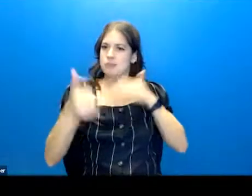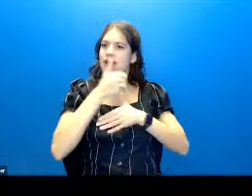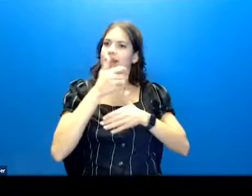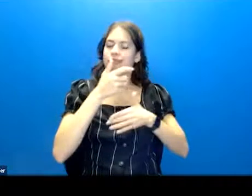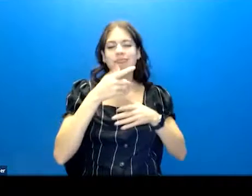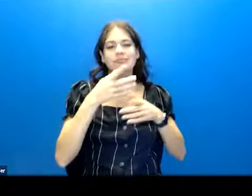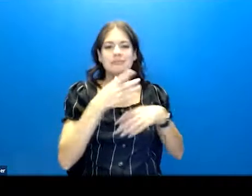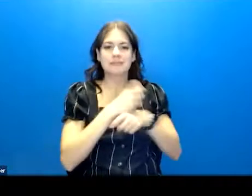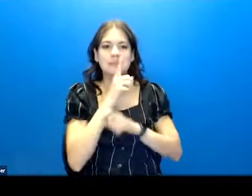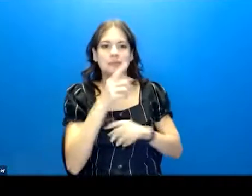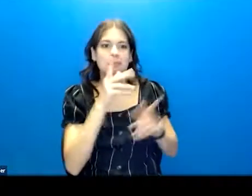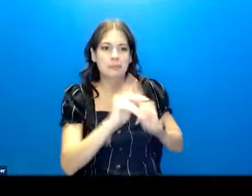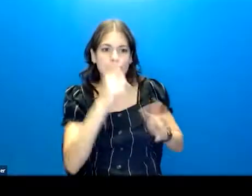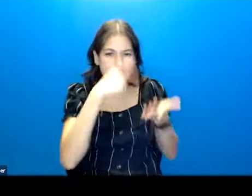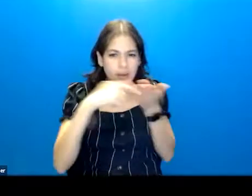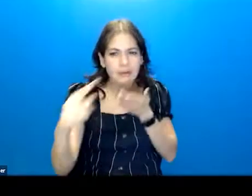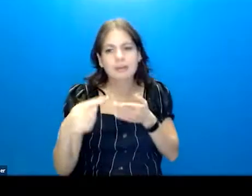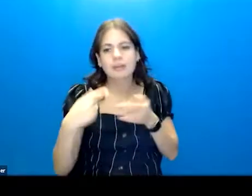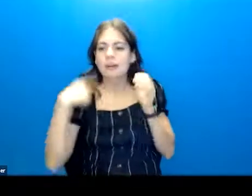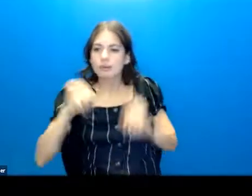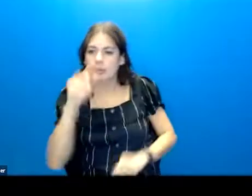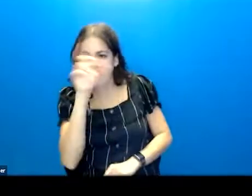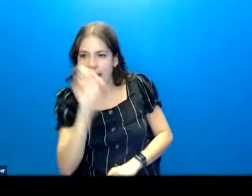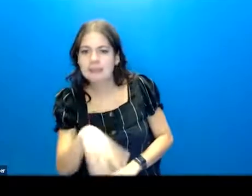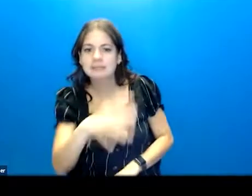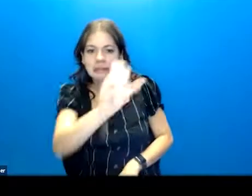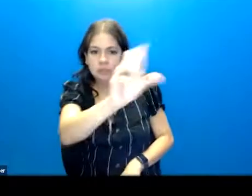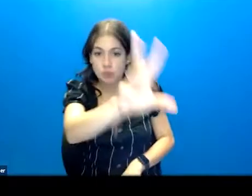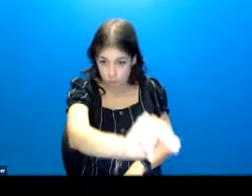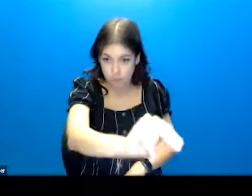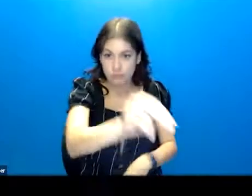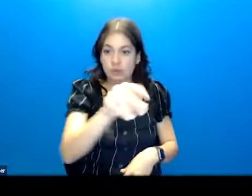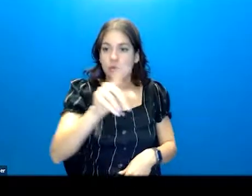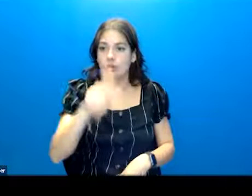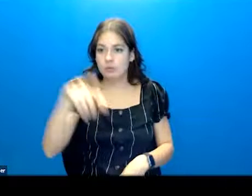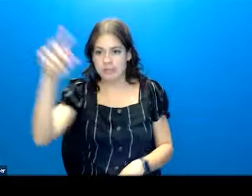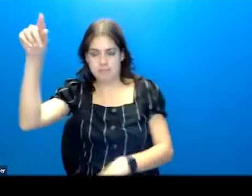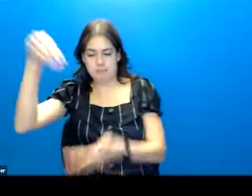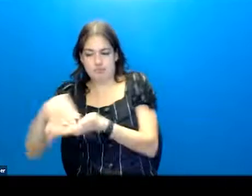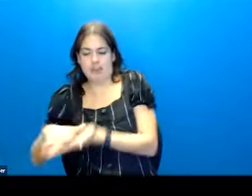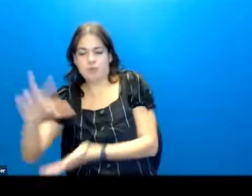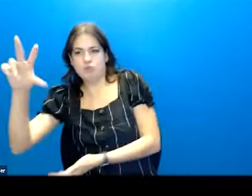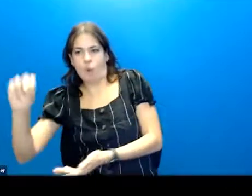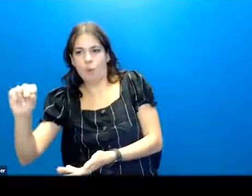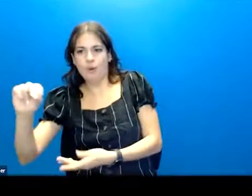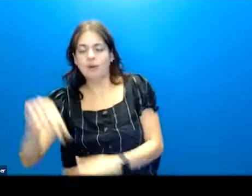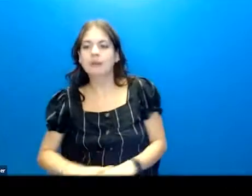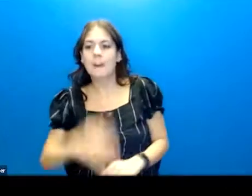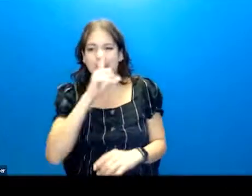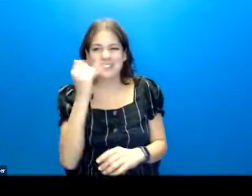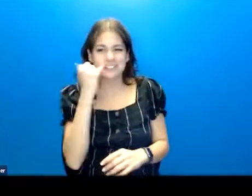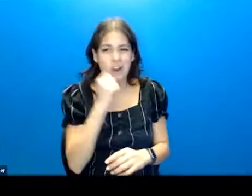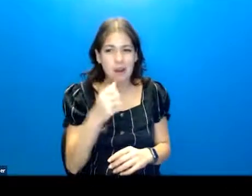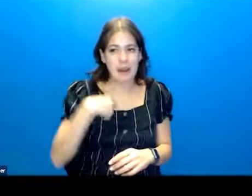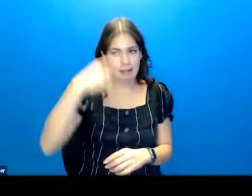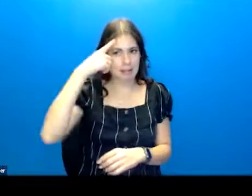So like you might ask this question and the answer is no. You need to check no. Because otherwise I